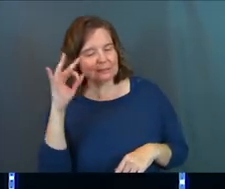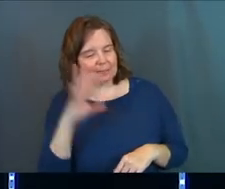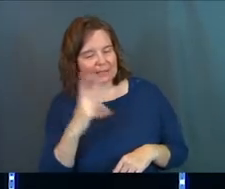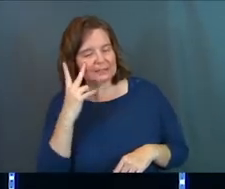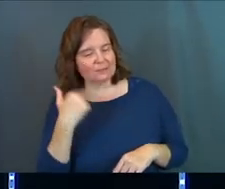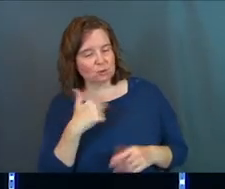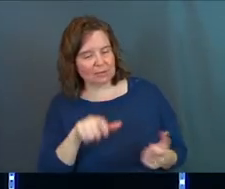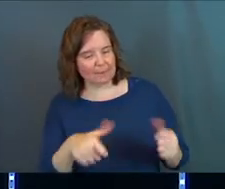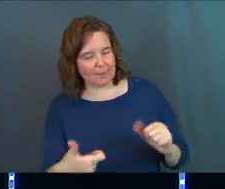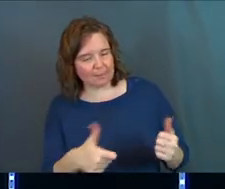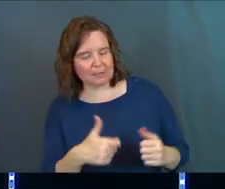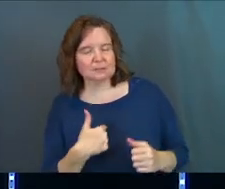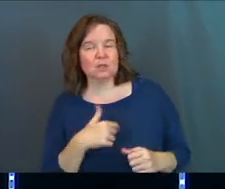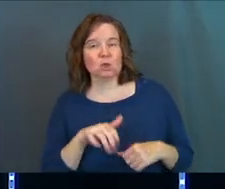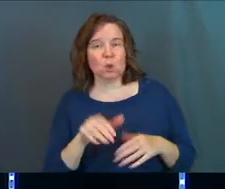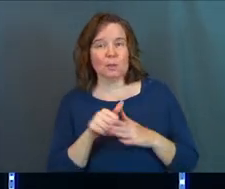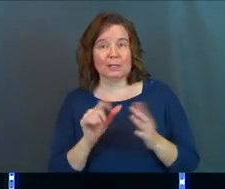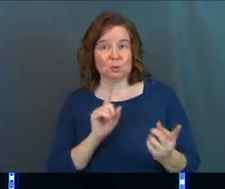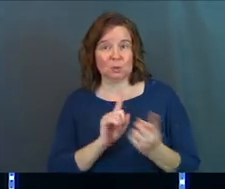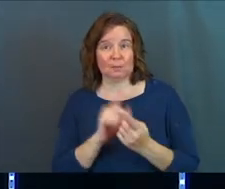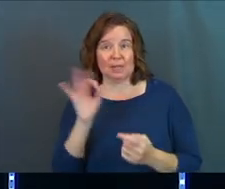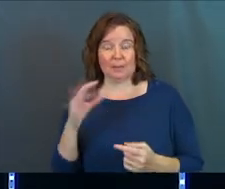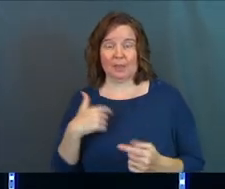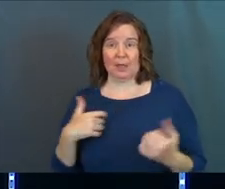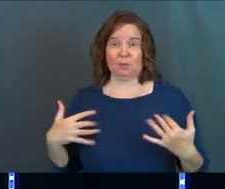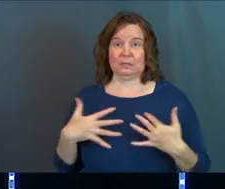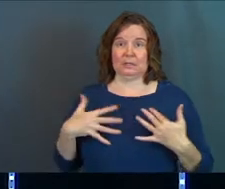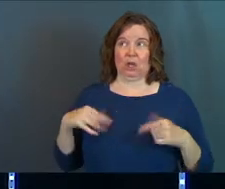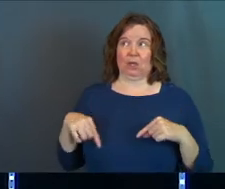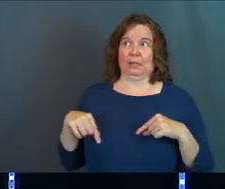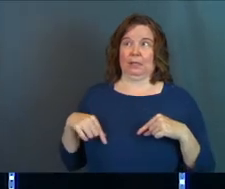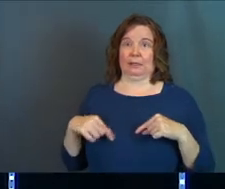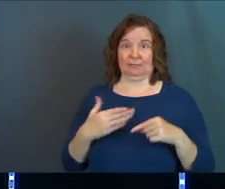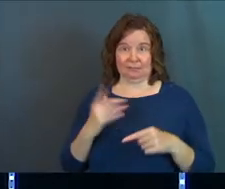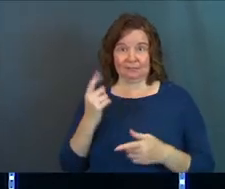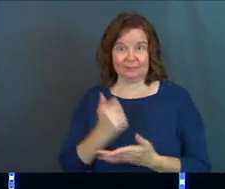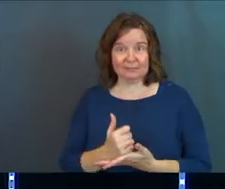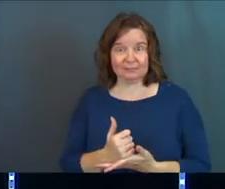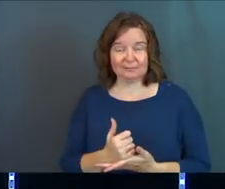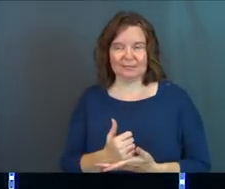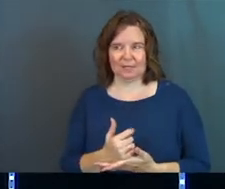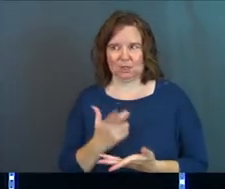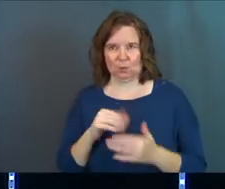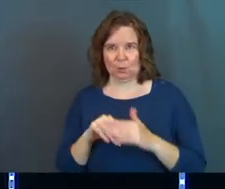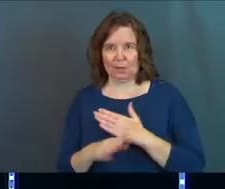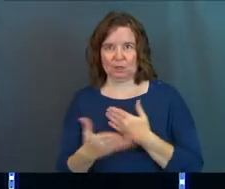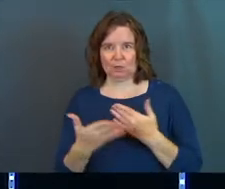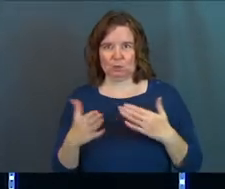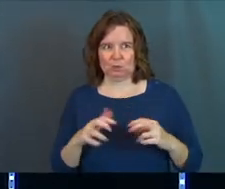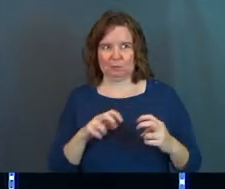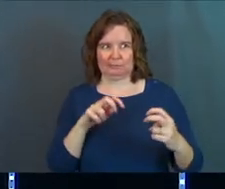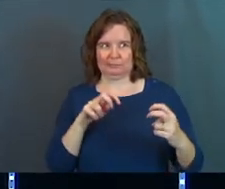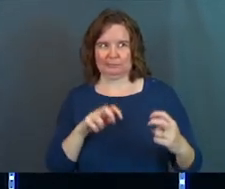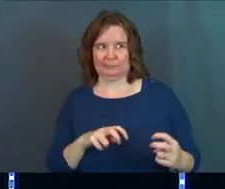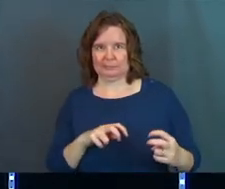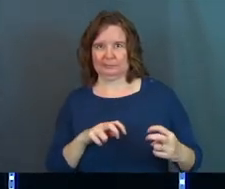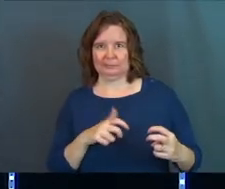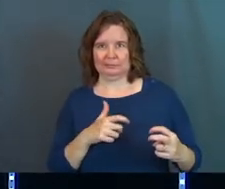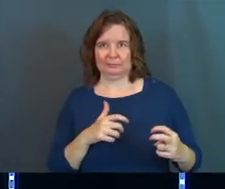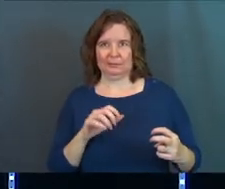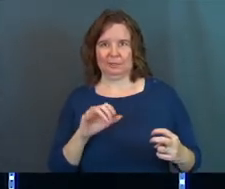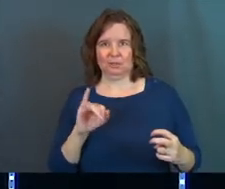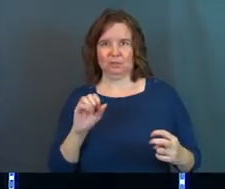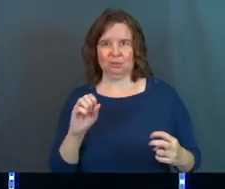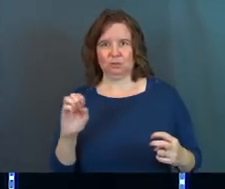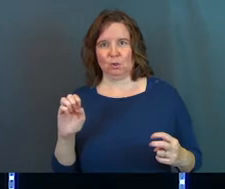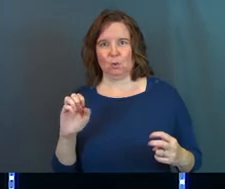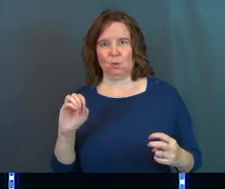pastor and see if you should get baptized, and going to meet the pastor, that was scary business, amen? Like, you went into this room, and there he was, Joe